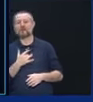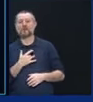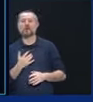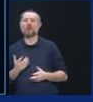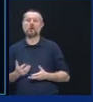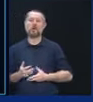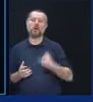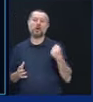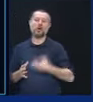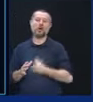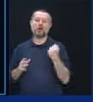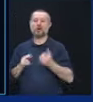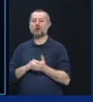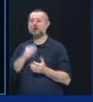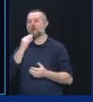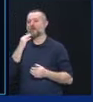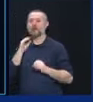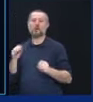home.